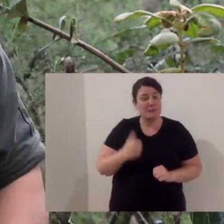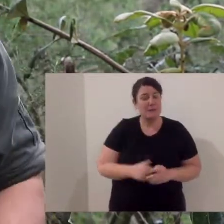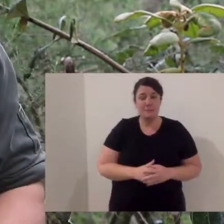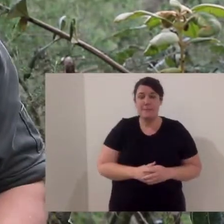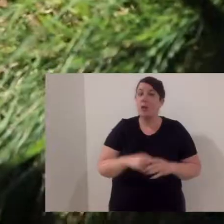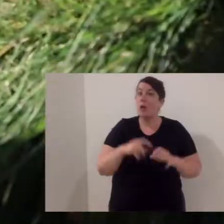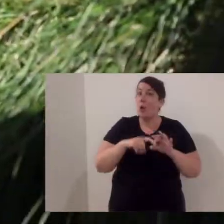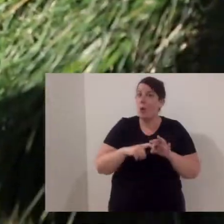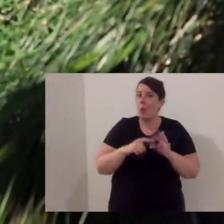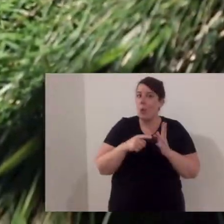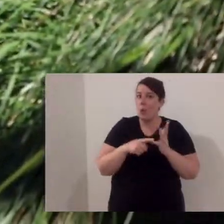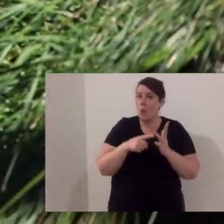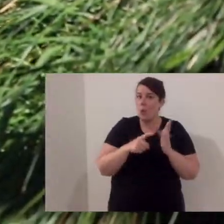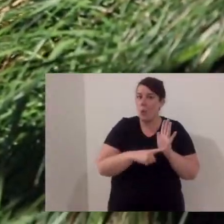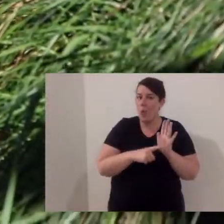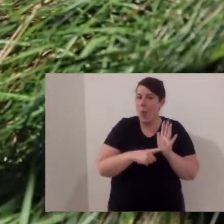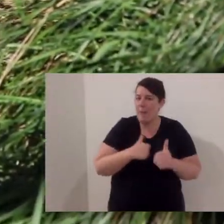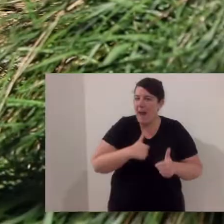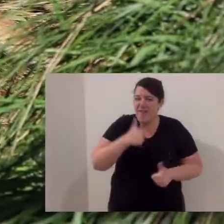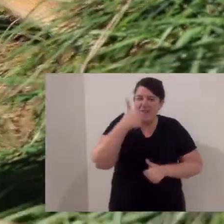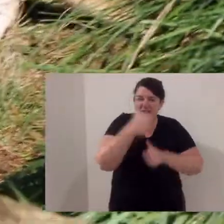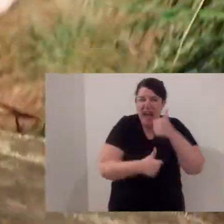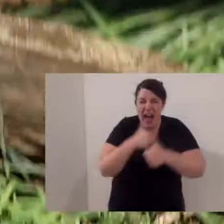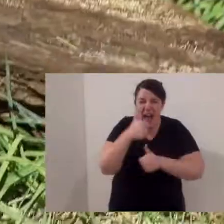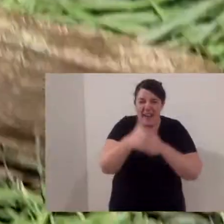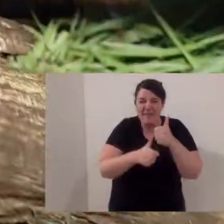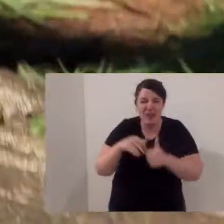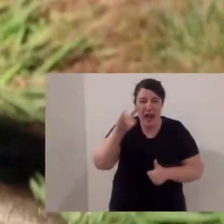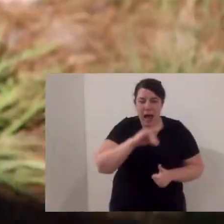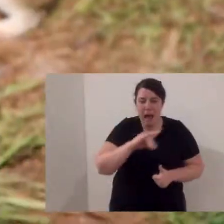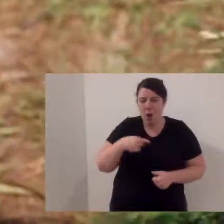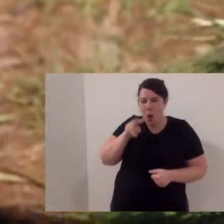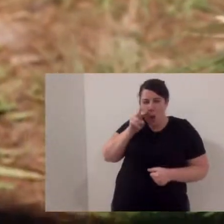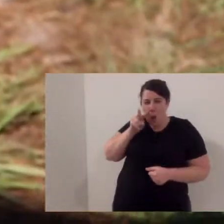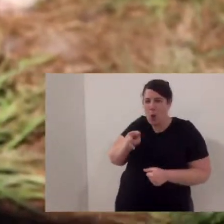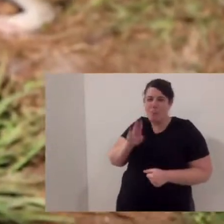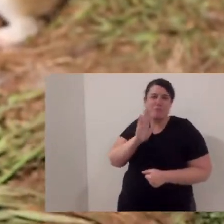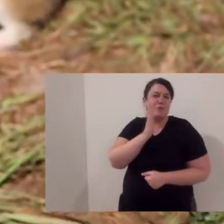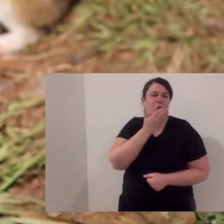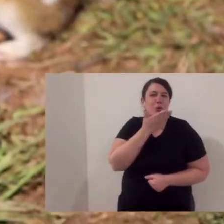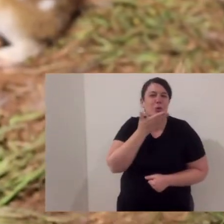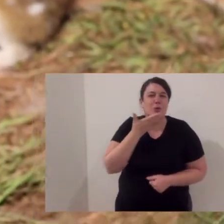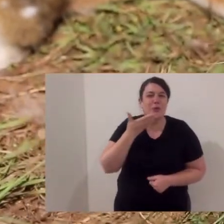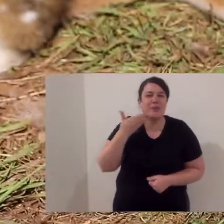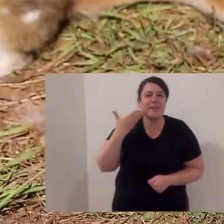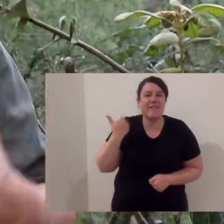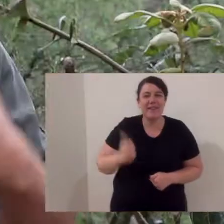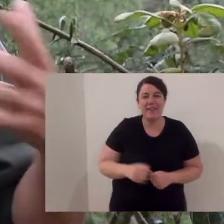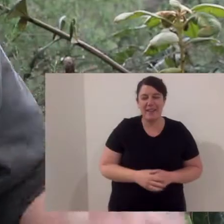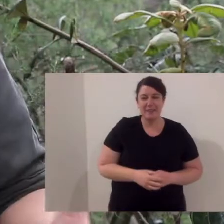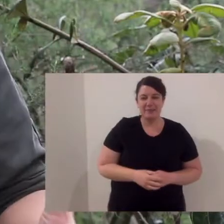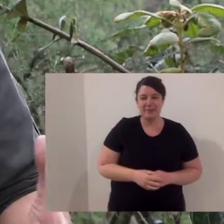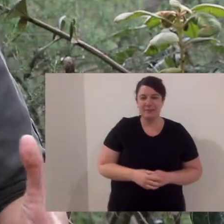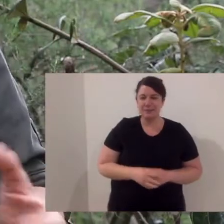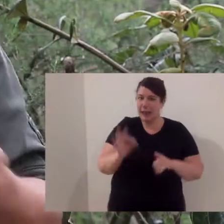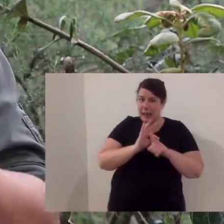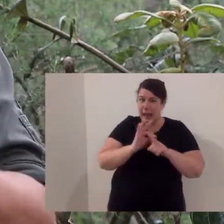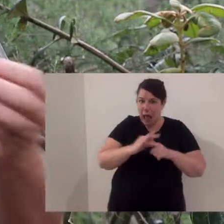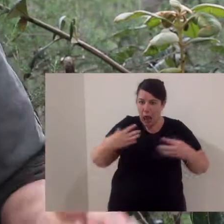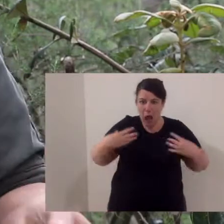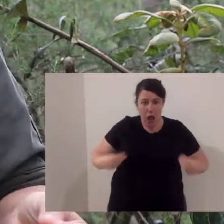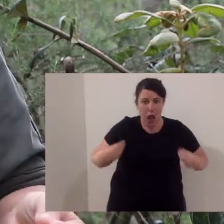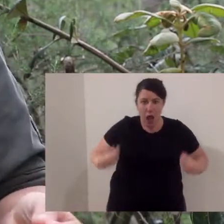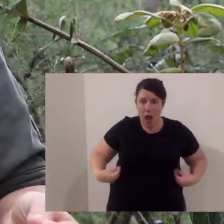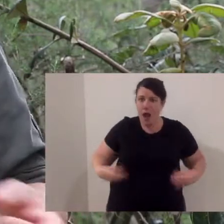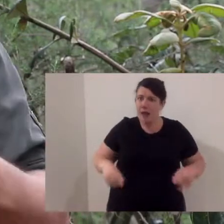hundred years ago. Quolls are one of my favourite animals, and even just to look at them, they are so beautiful. The